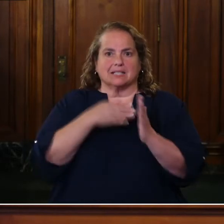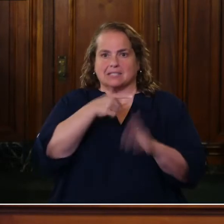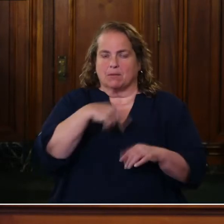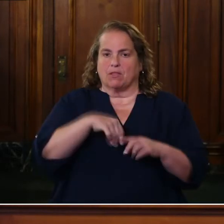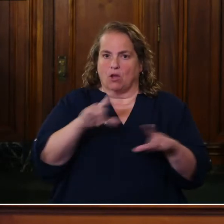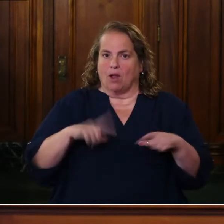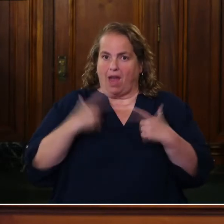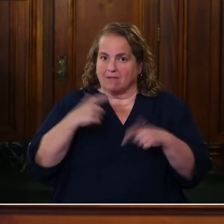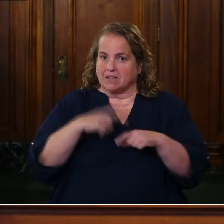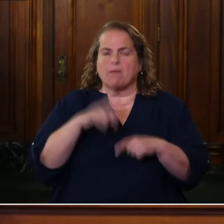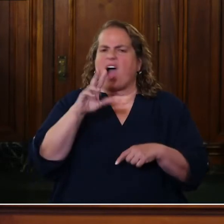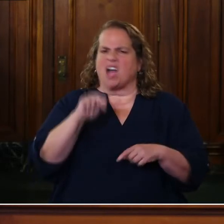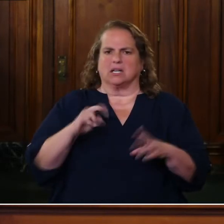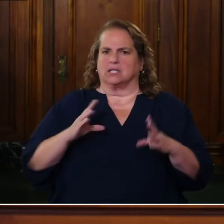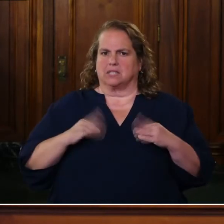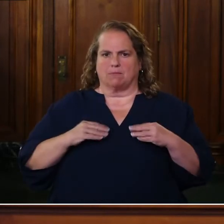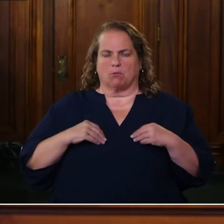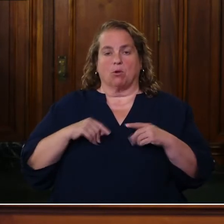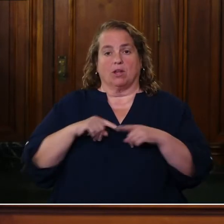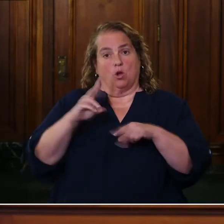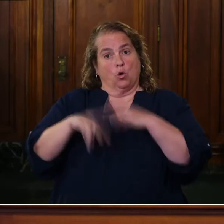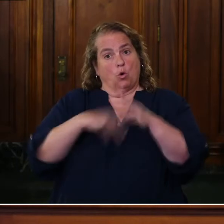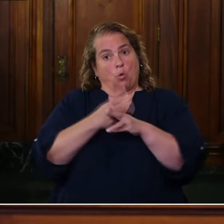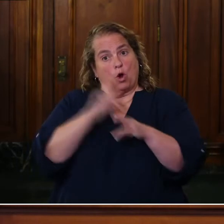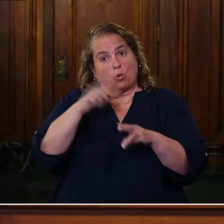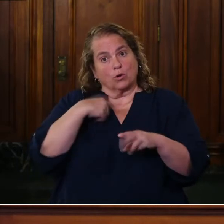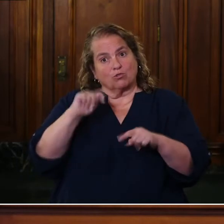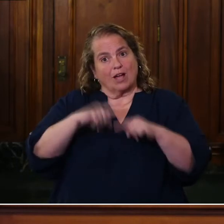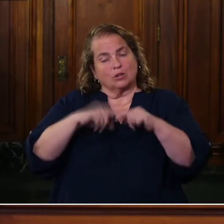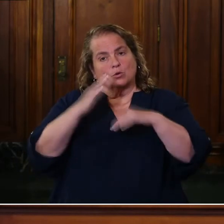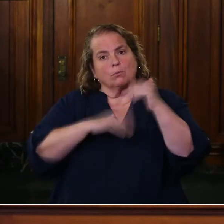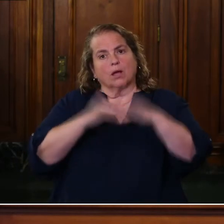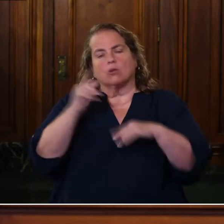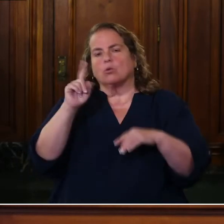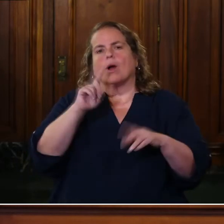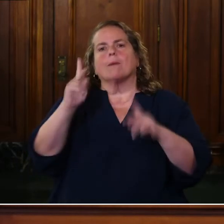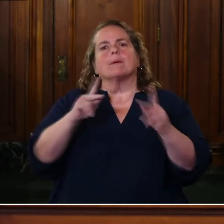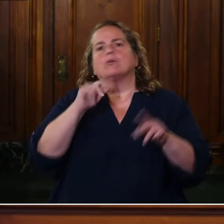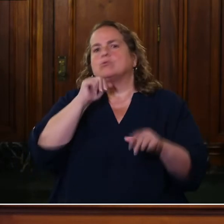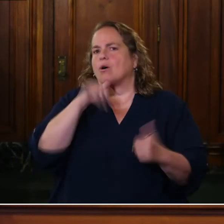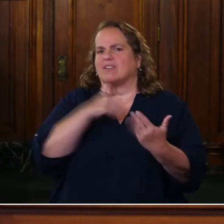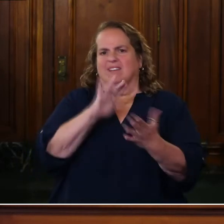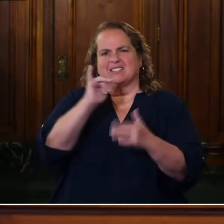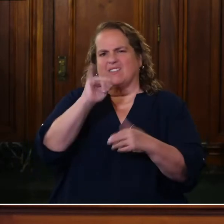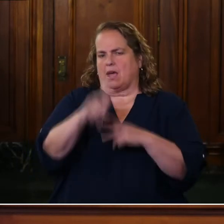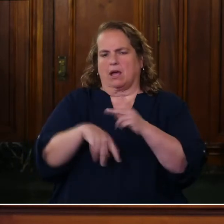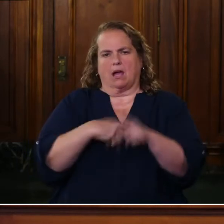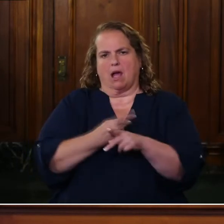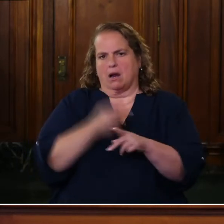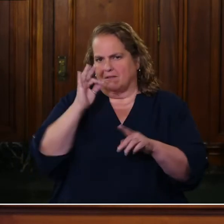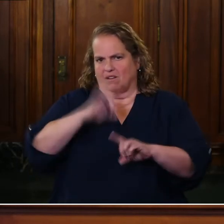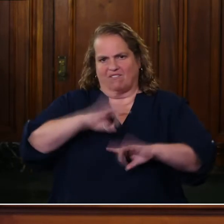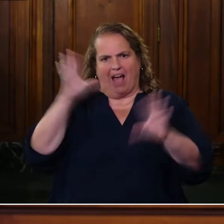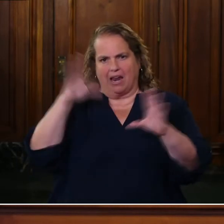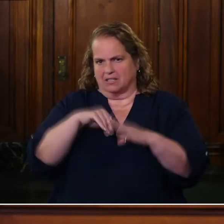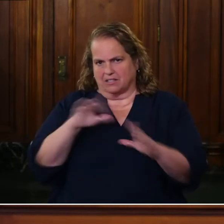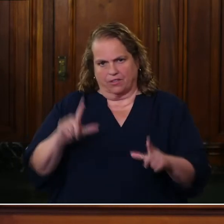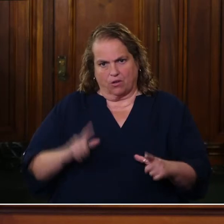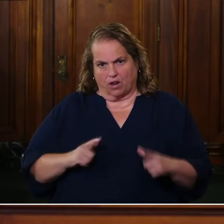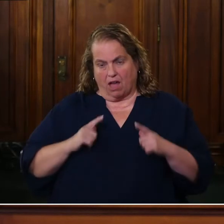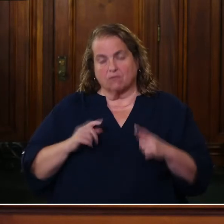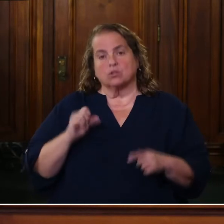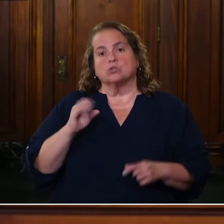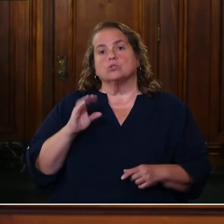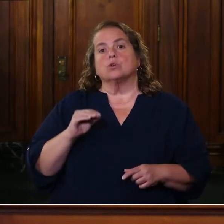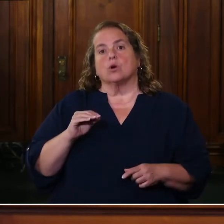And part of the better world we're trying to build ought to be a world where people don't face that type of violence in their life. So,